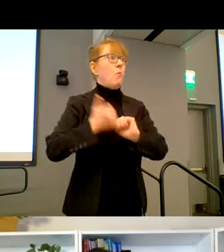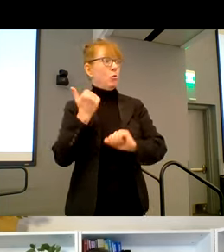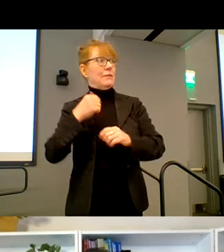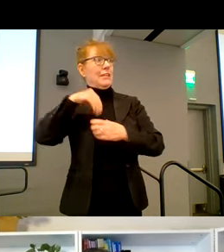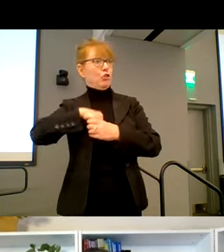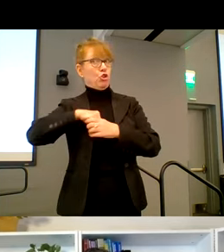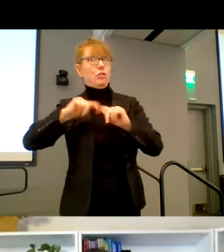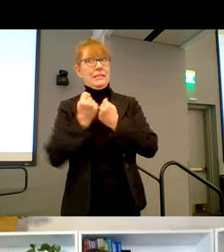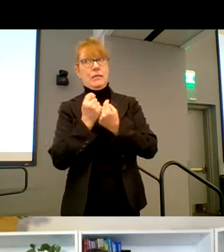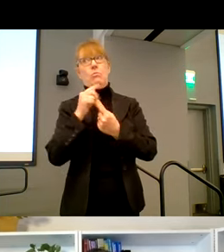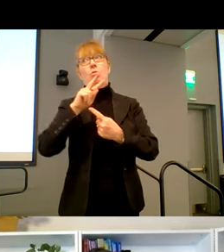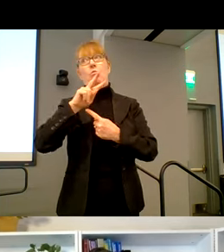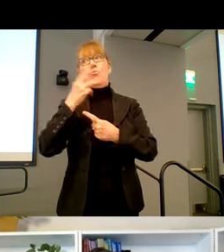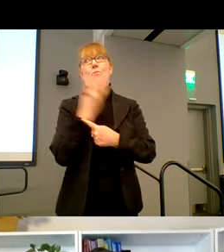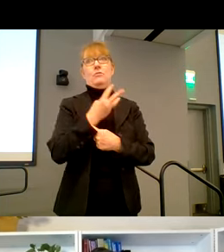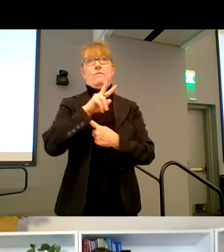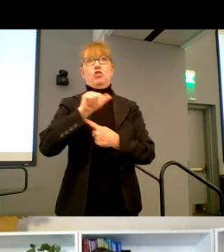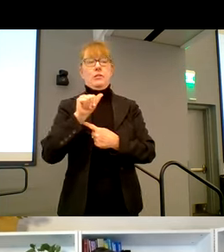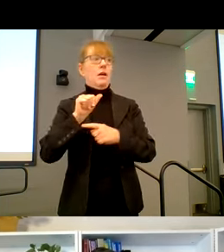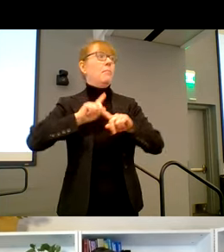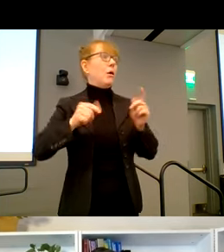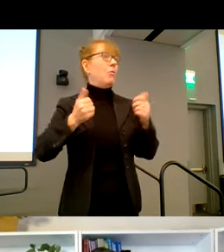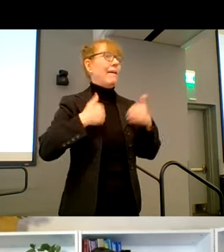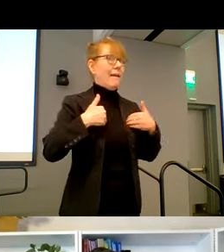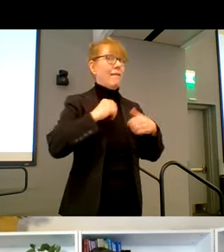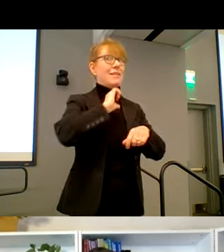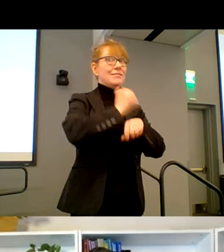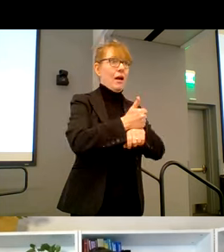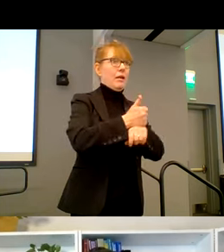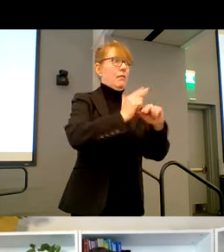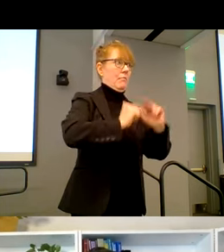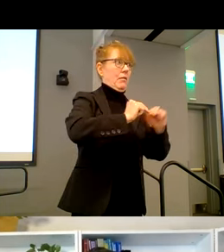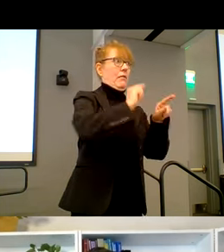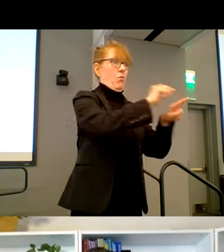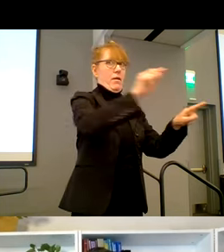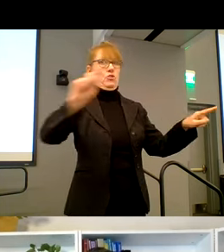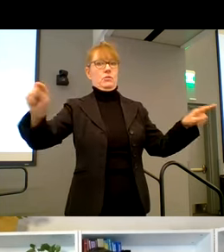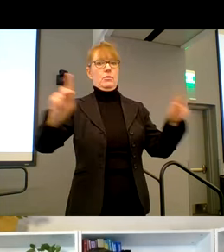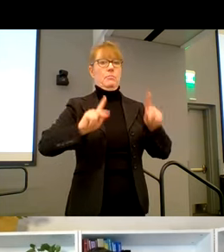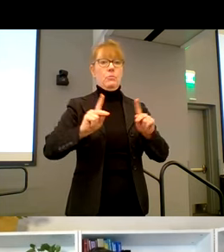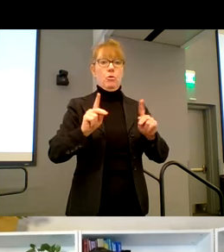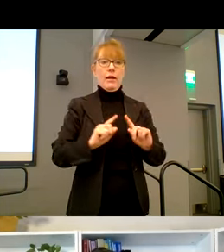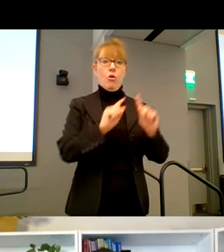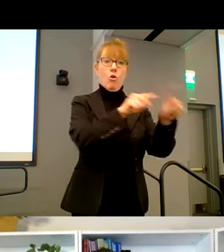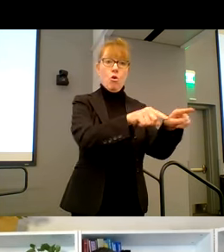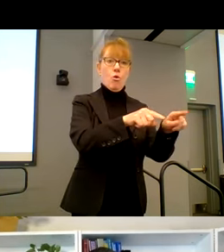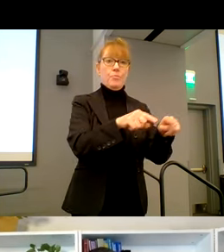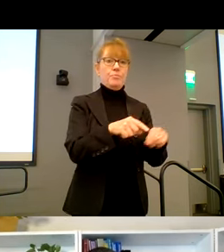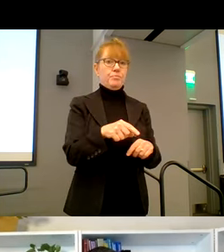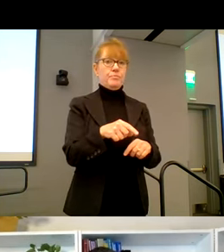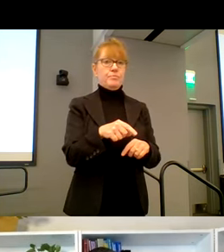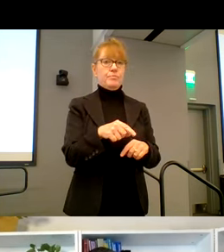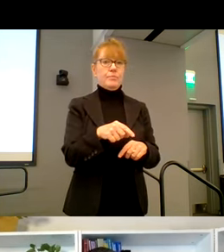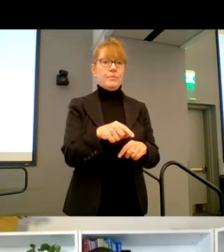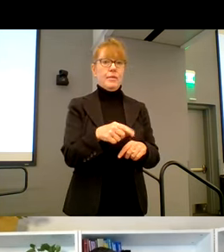but we have these locations where people can go and this is powered by able gamers. Um, the different ways we